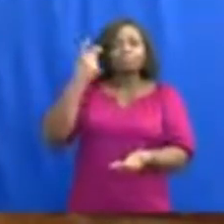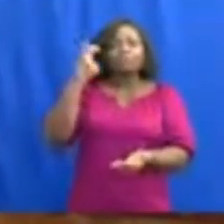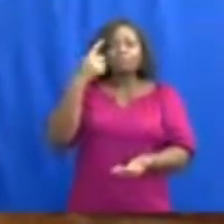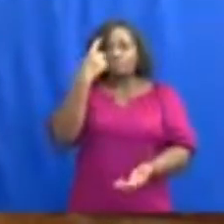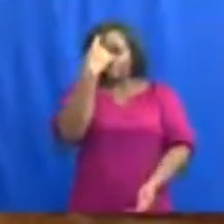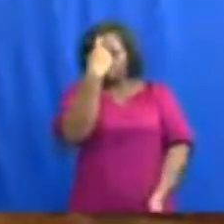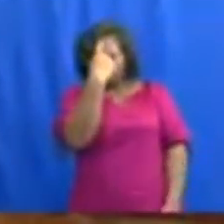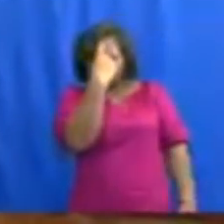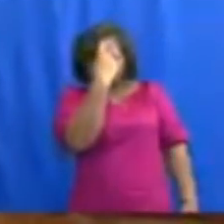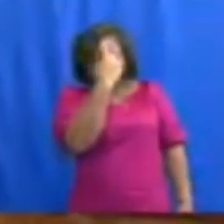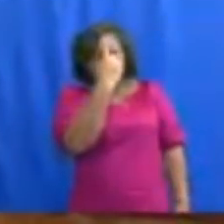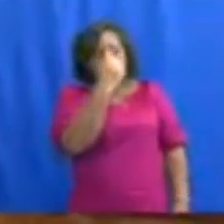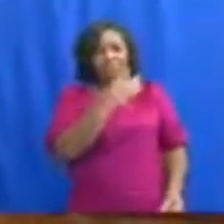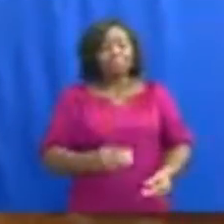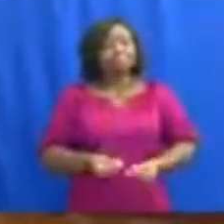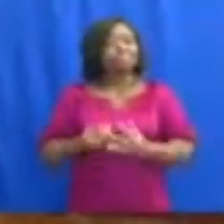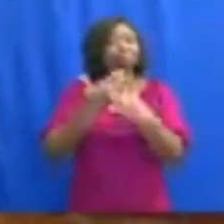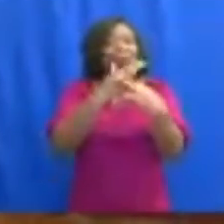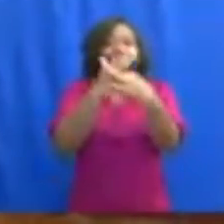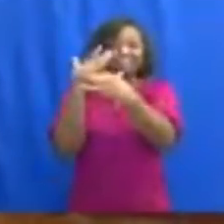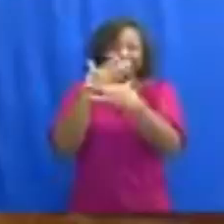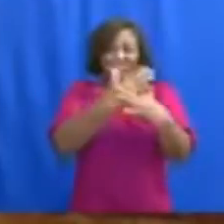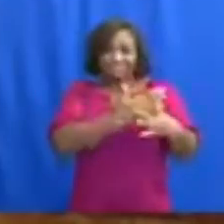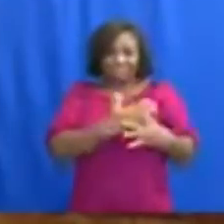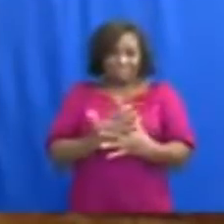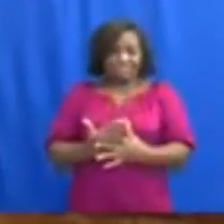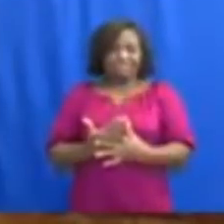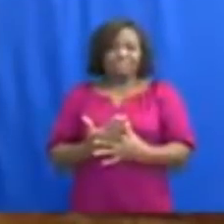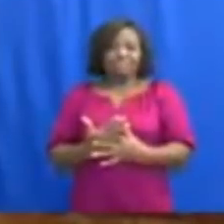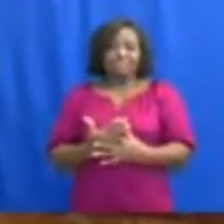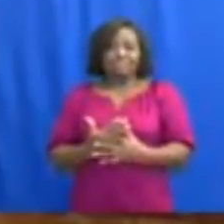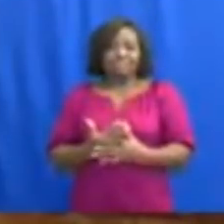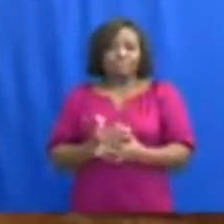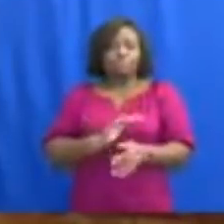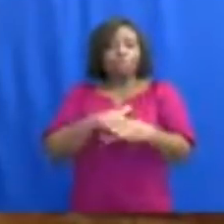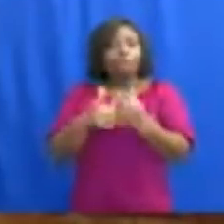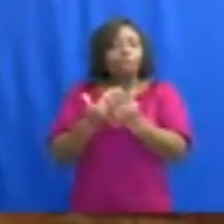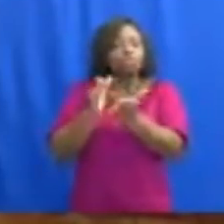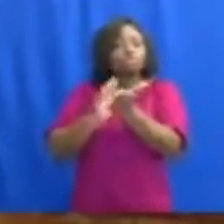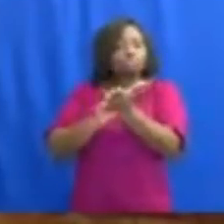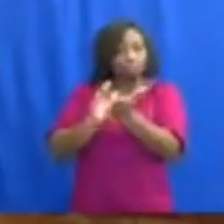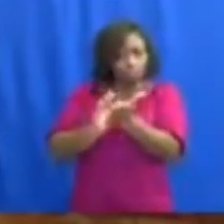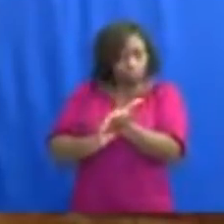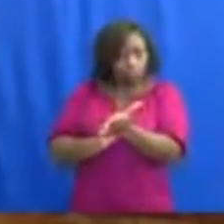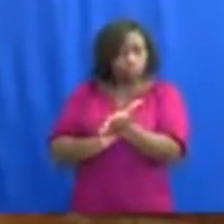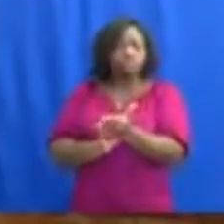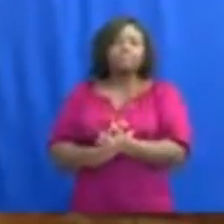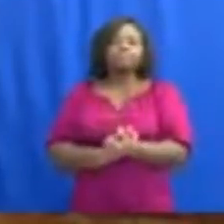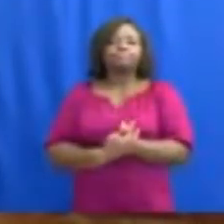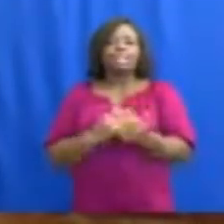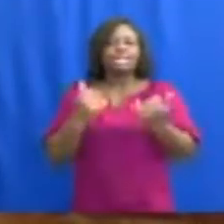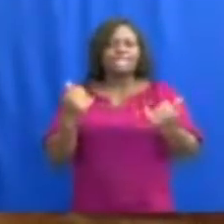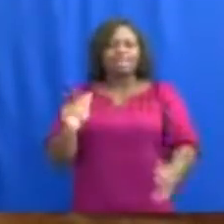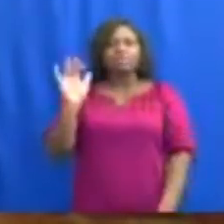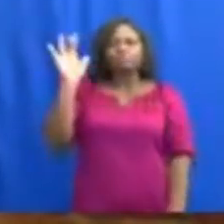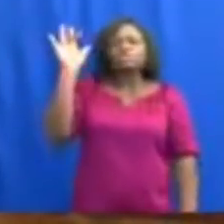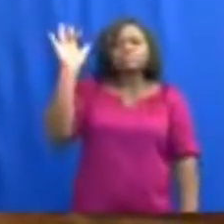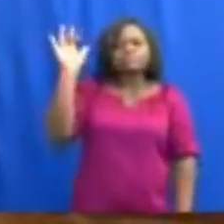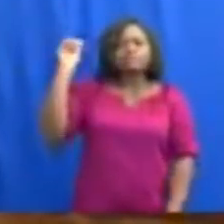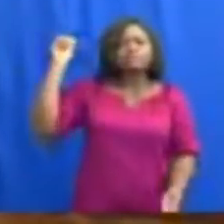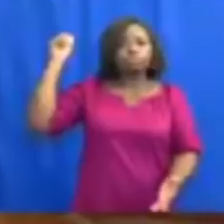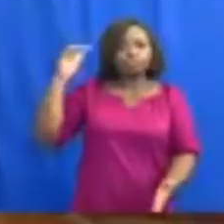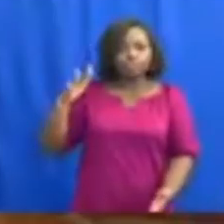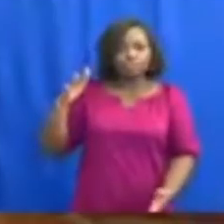guns have been distributed. A maximum of 25 students